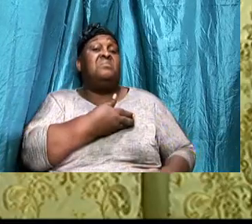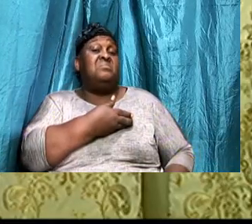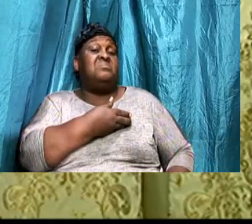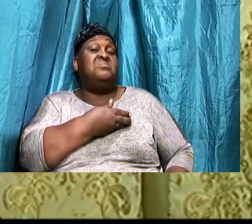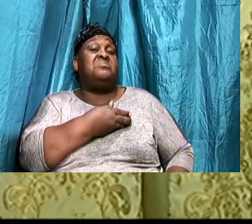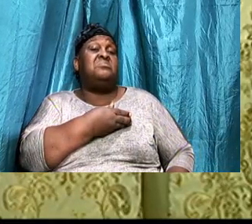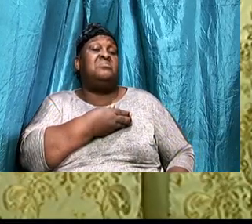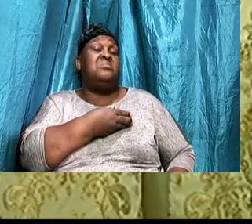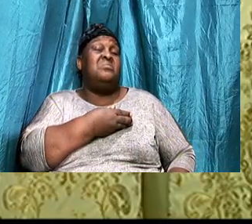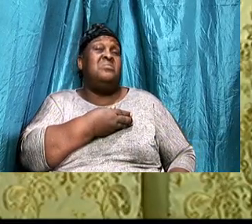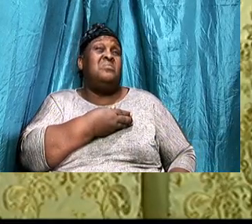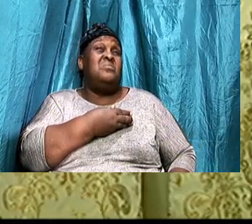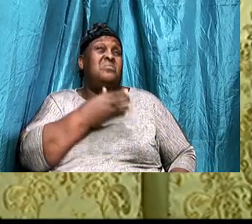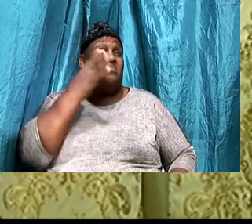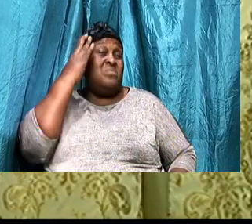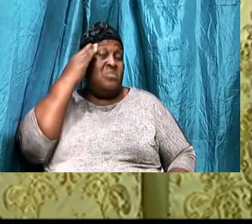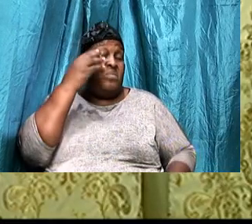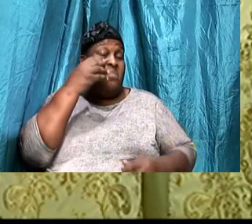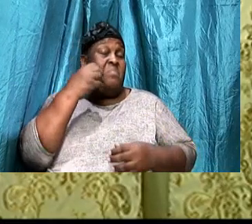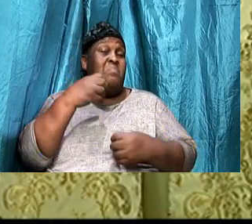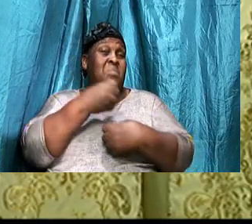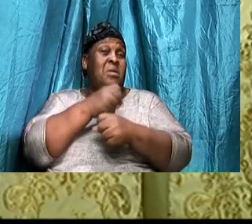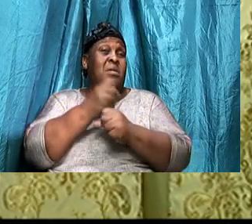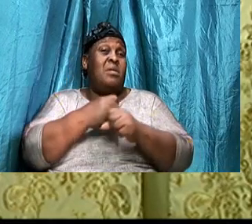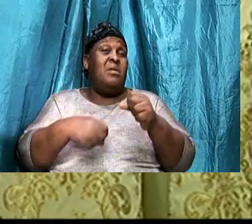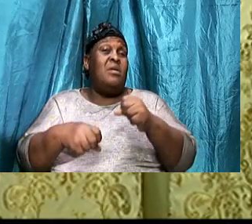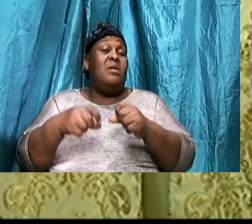To know that, We are made a little bit lower than him,